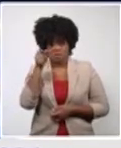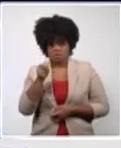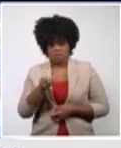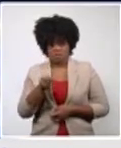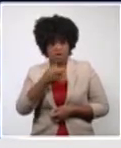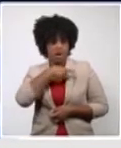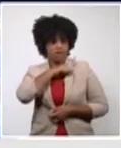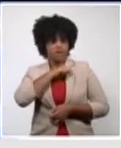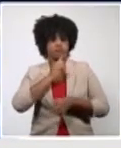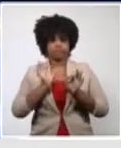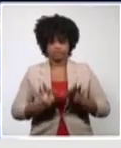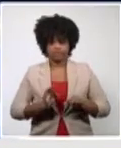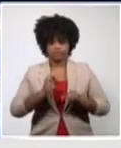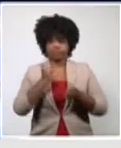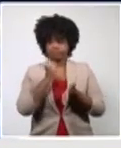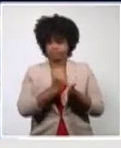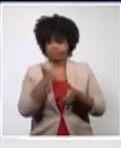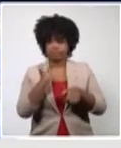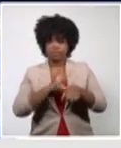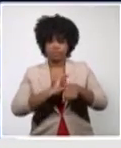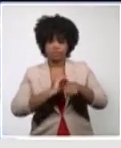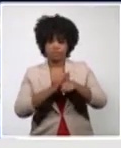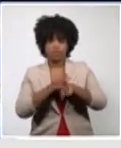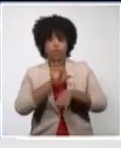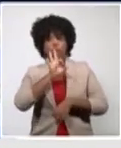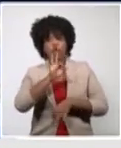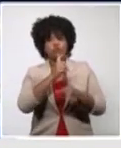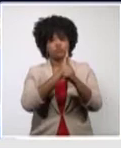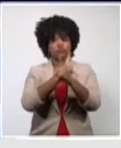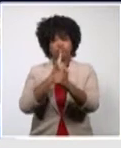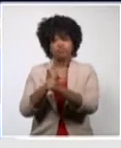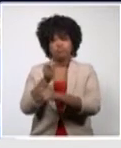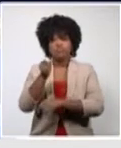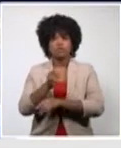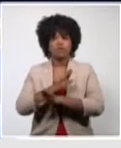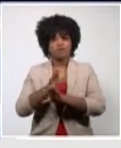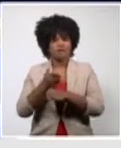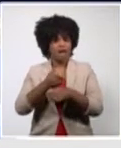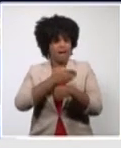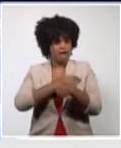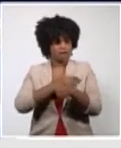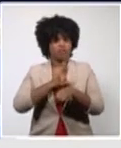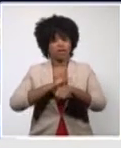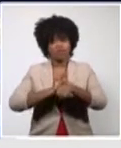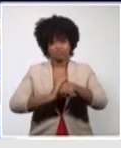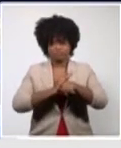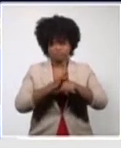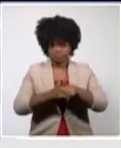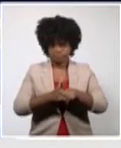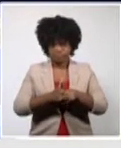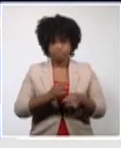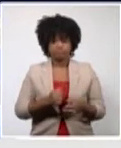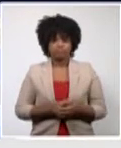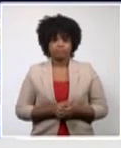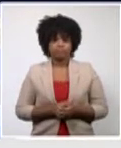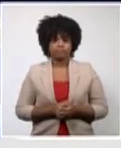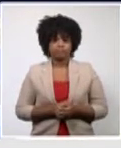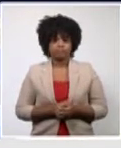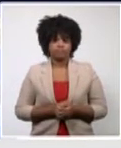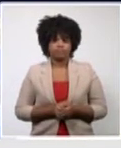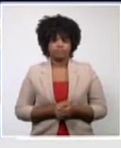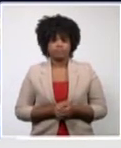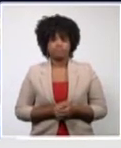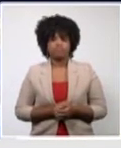8 are contacts that had been confirmed previously. Thus, 89.7% of the cases